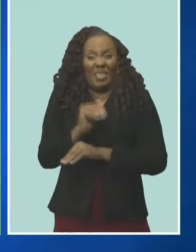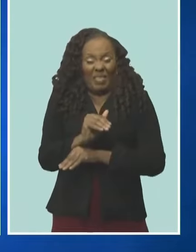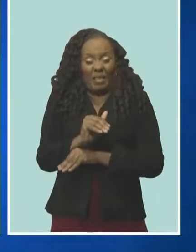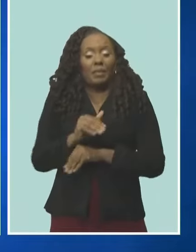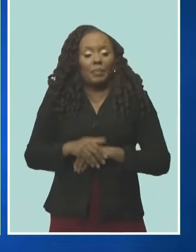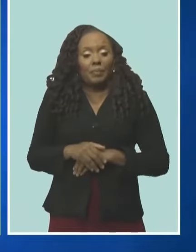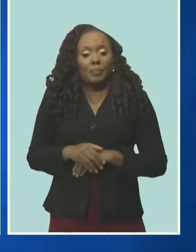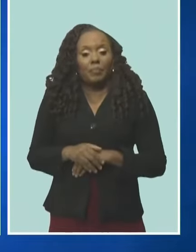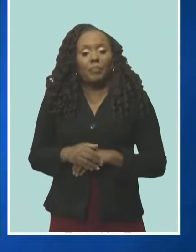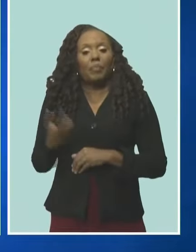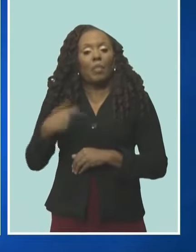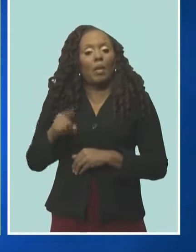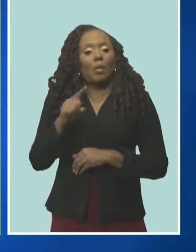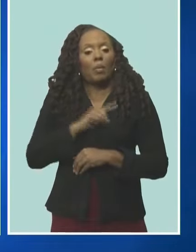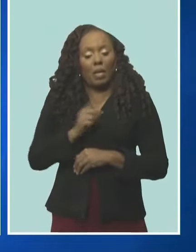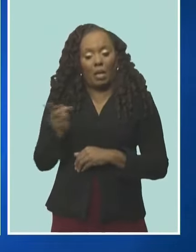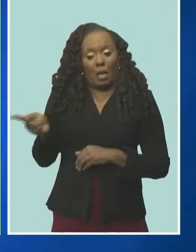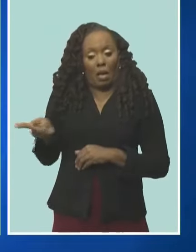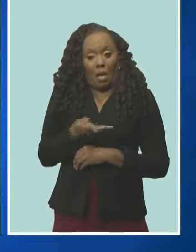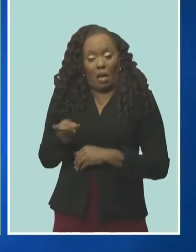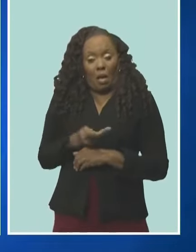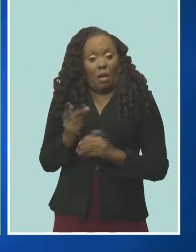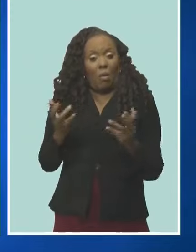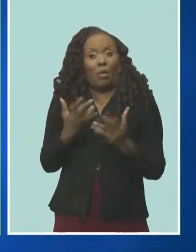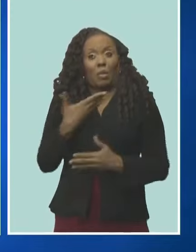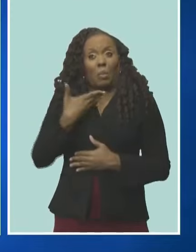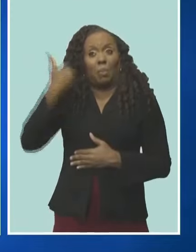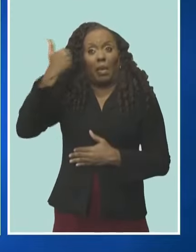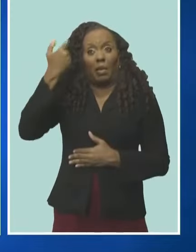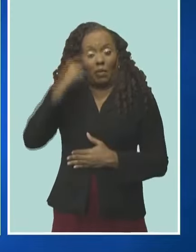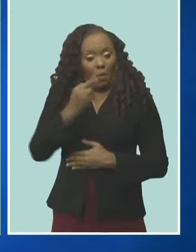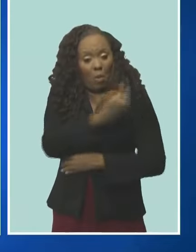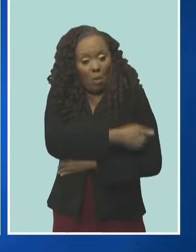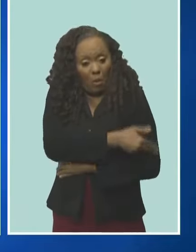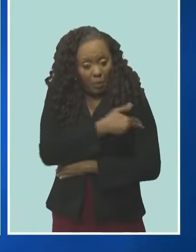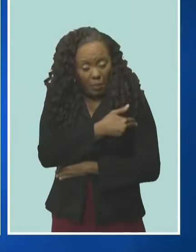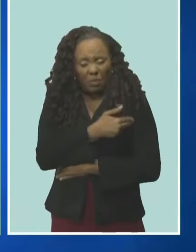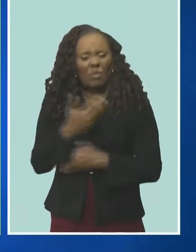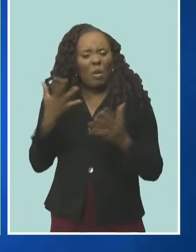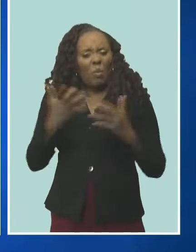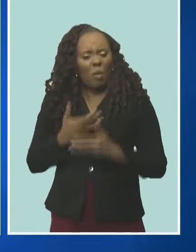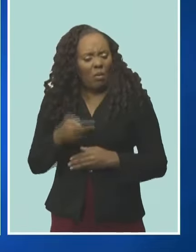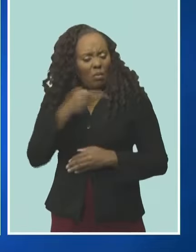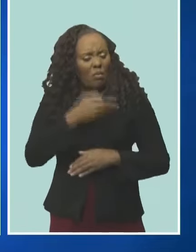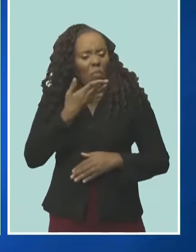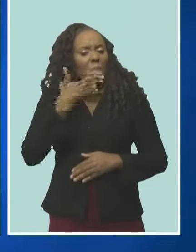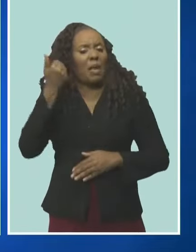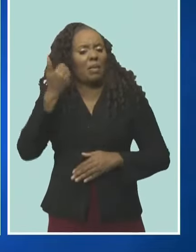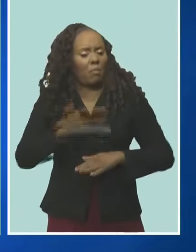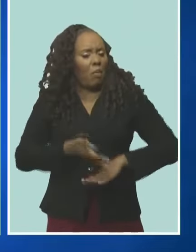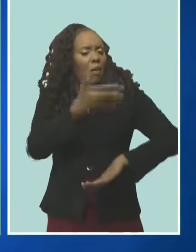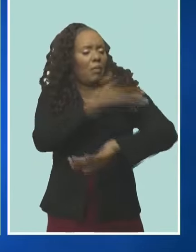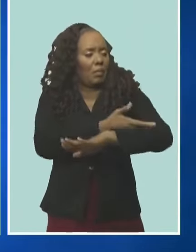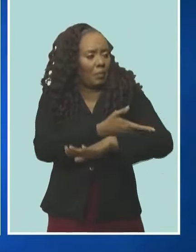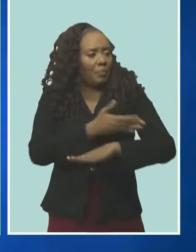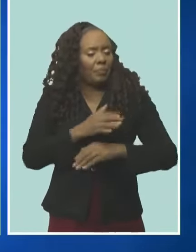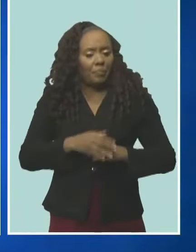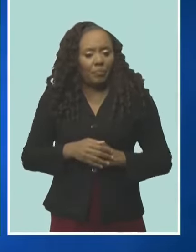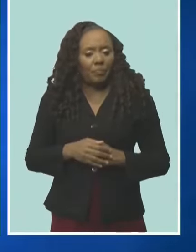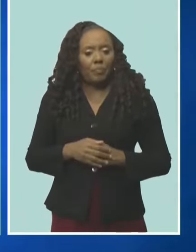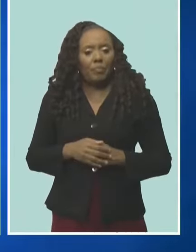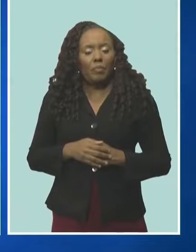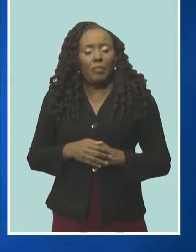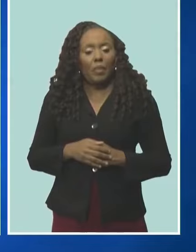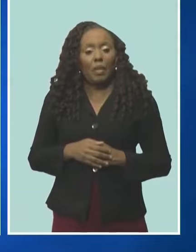we all want the best for the QEH, our premier healthcare institution, and most importantly for the